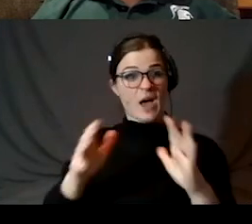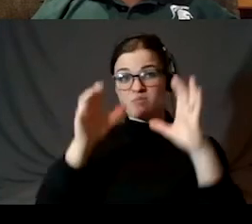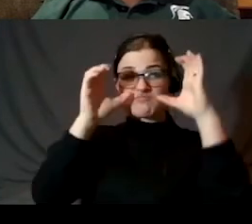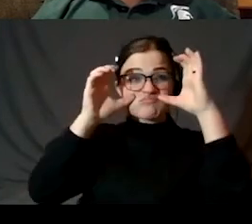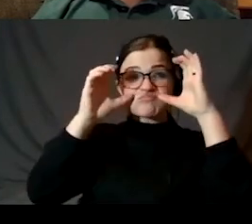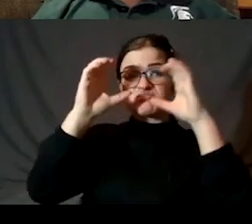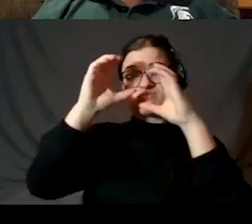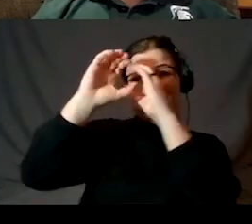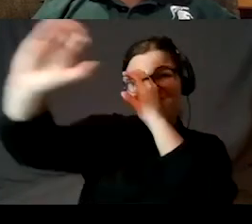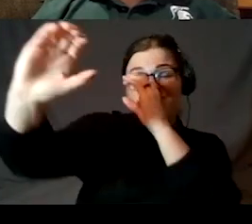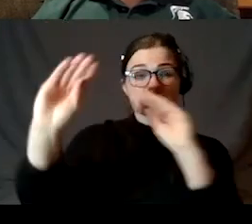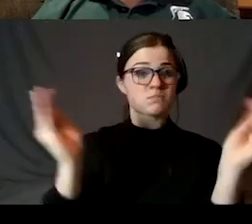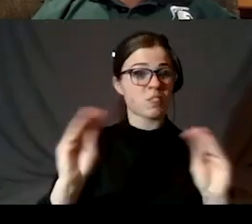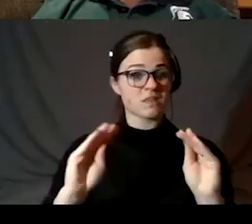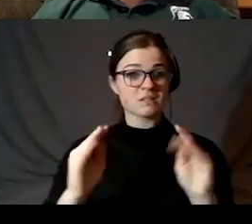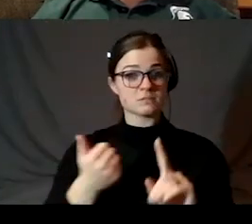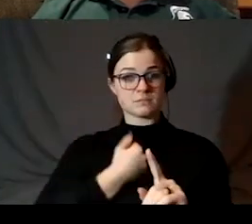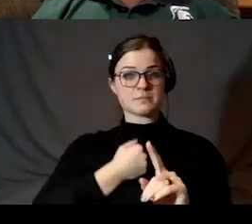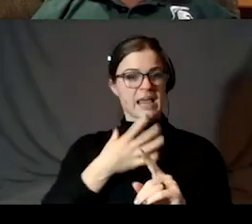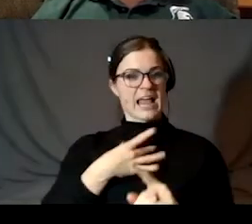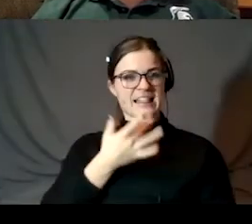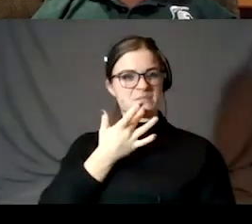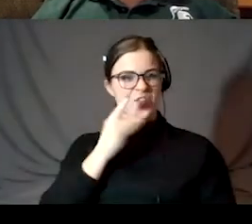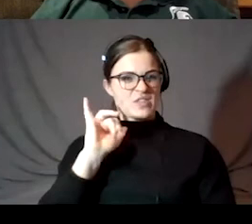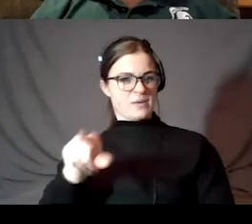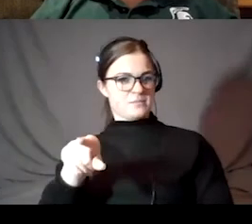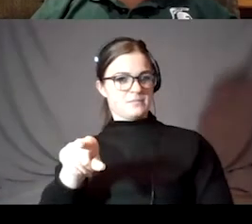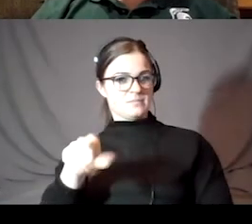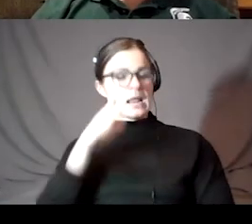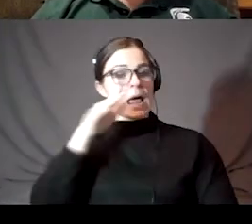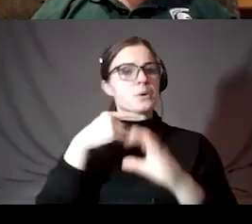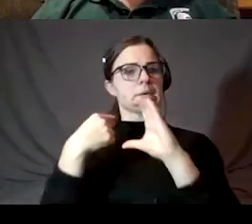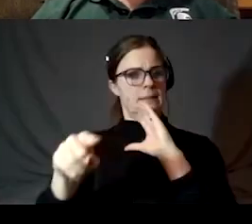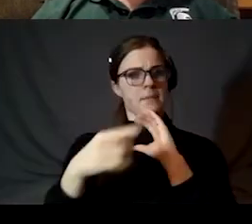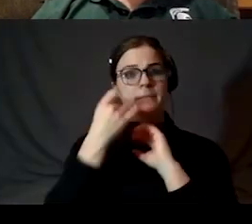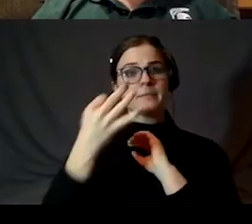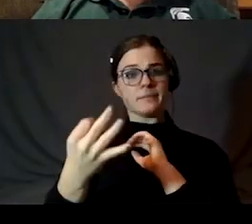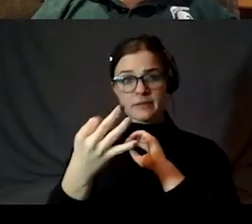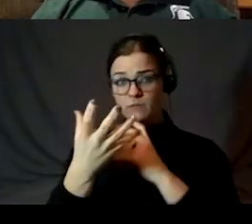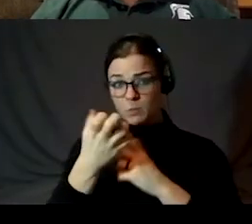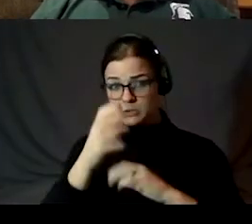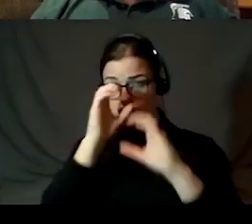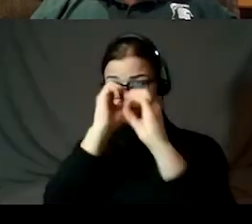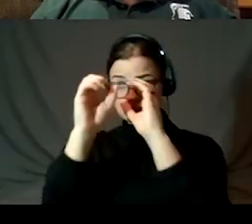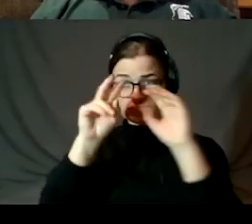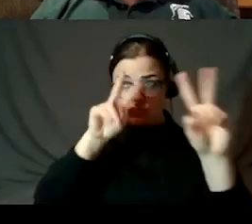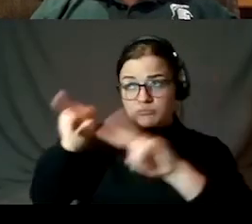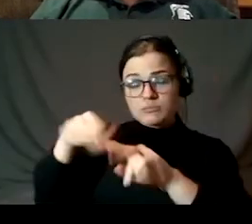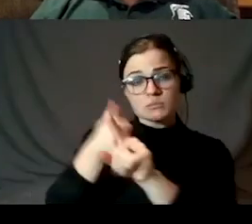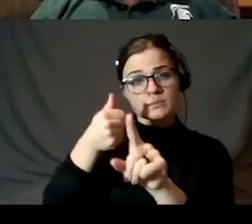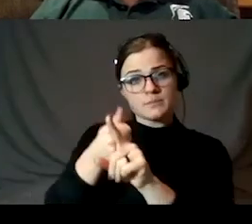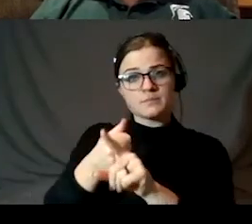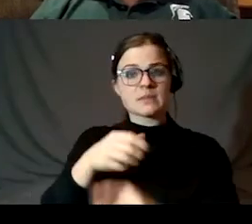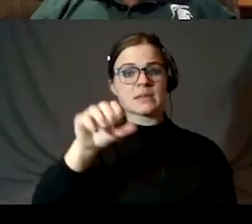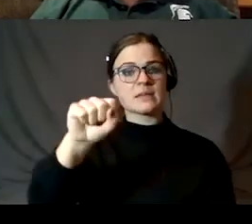drawings like this off the internet. I happen to like this one. This will be part of what I will send you if you want to do some observing. So the sea of